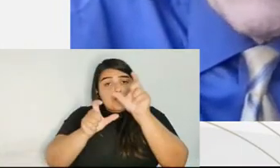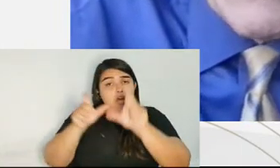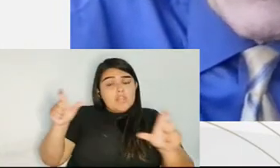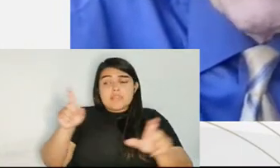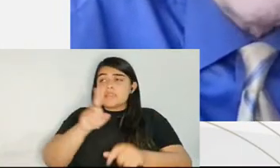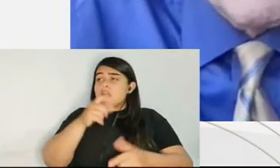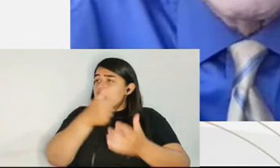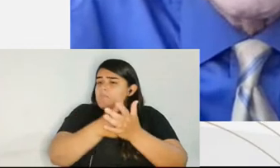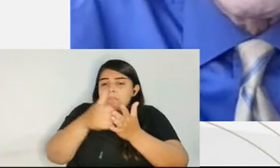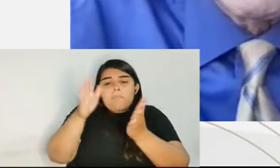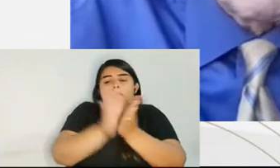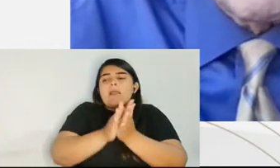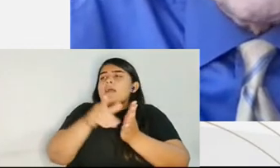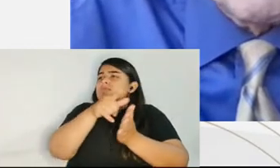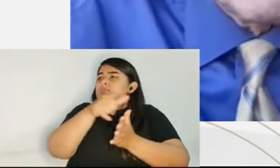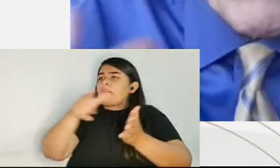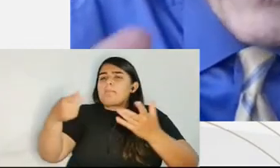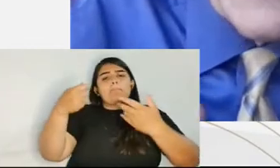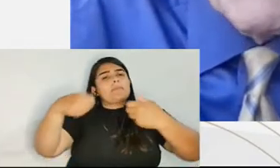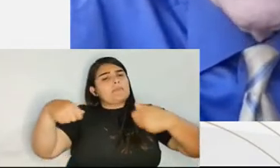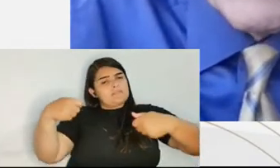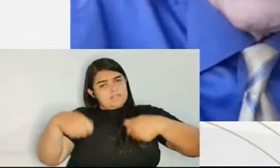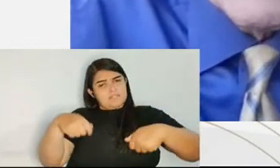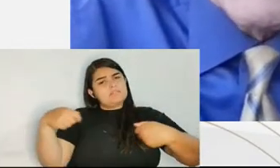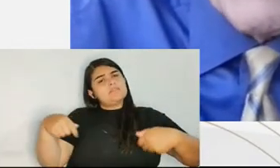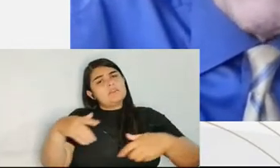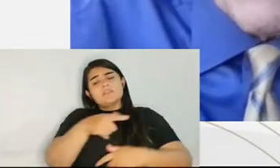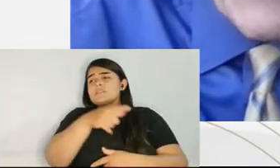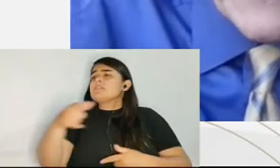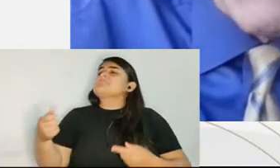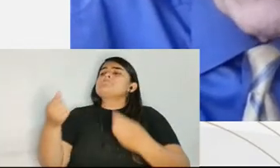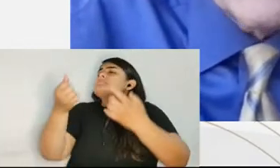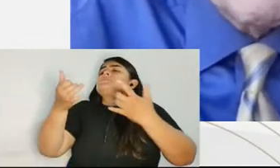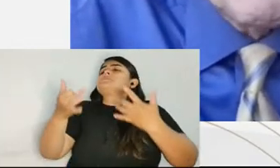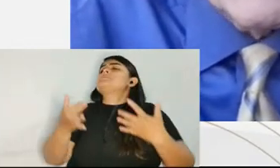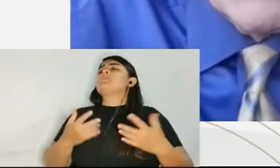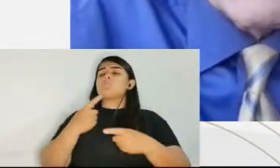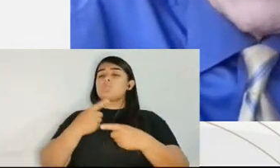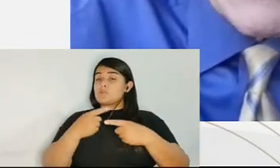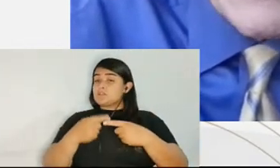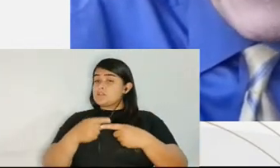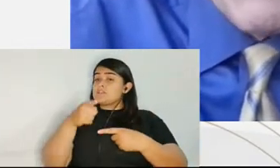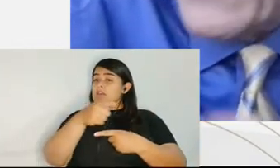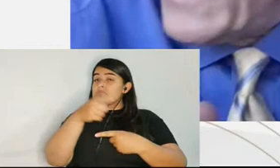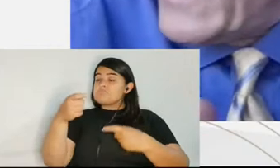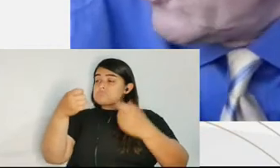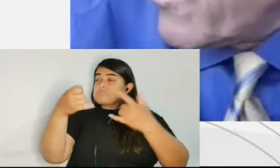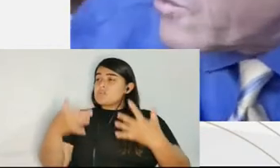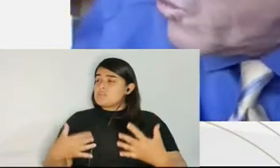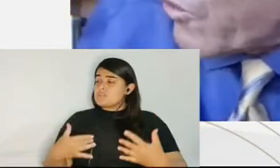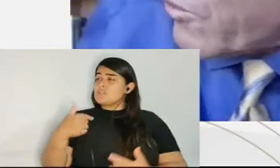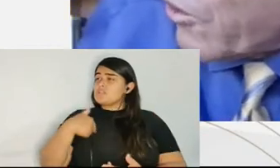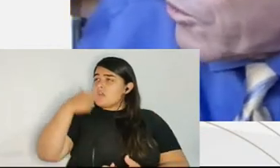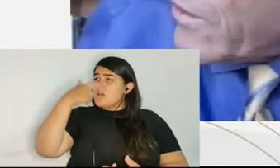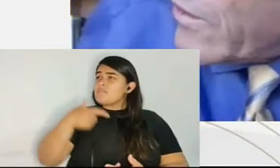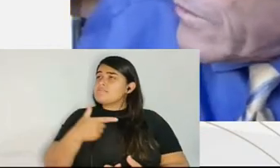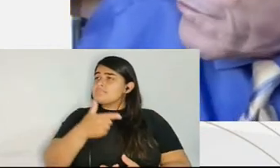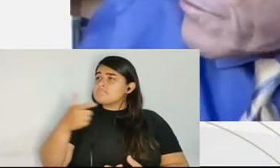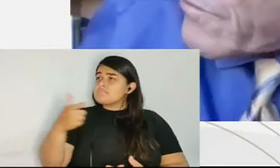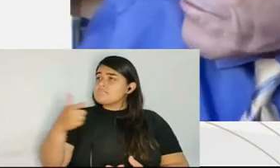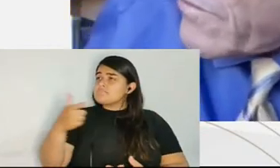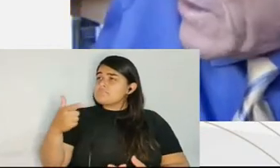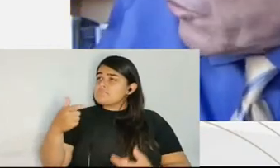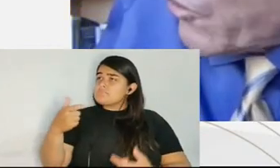And Mr. Huntington said, well, you're right, I'm doing this, and I'm doing this because I have an enormous workload,